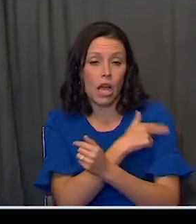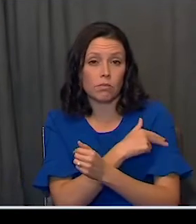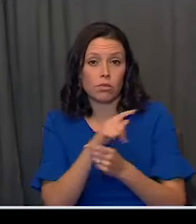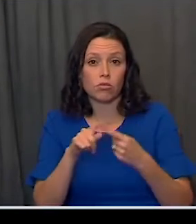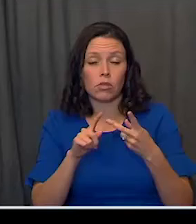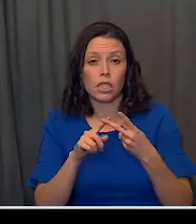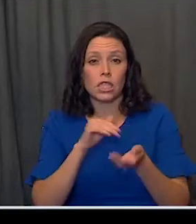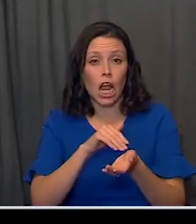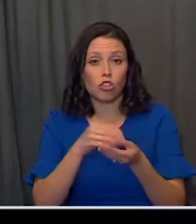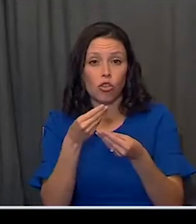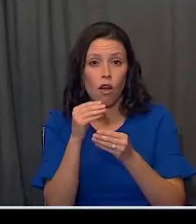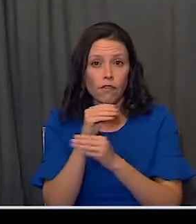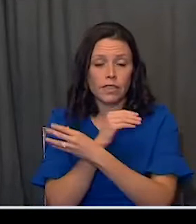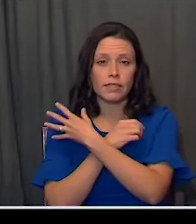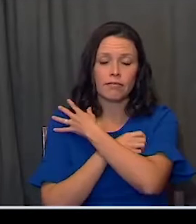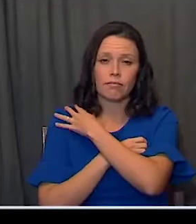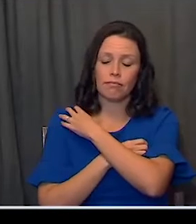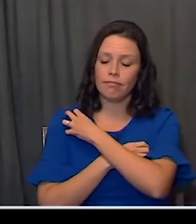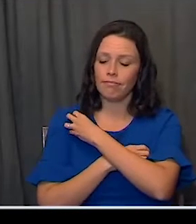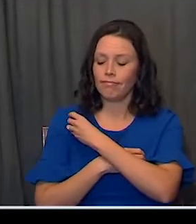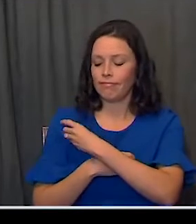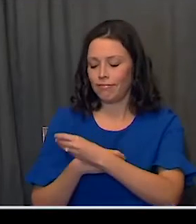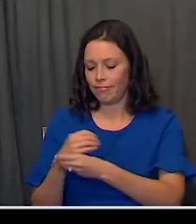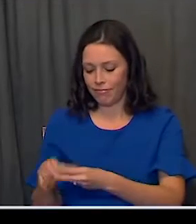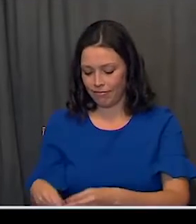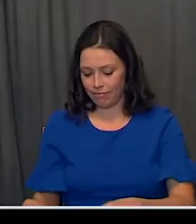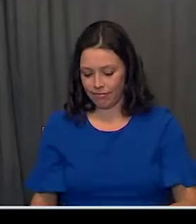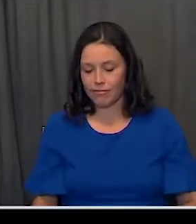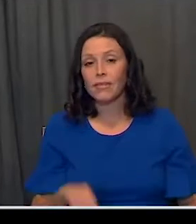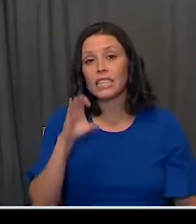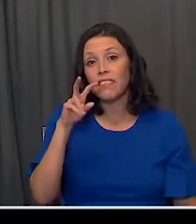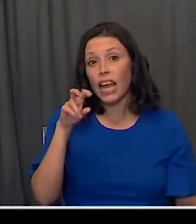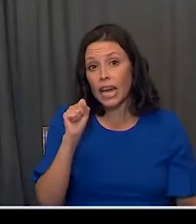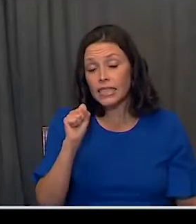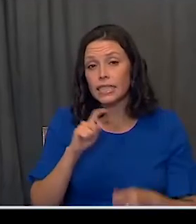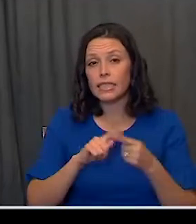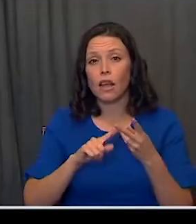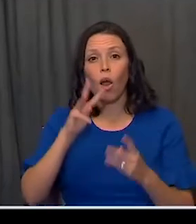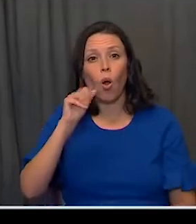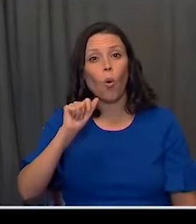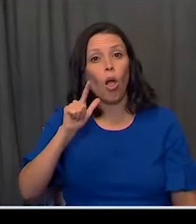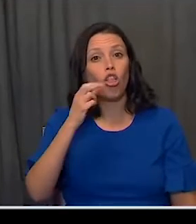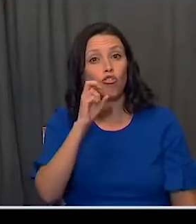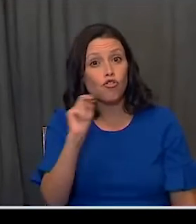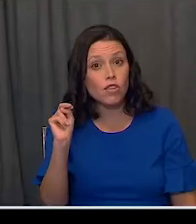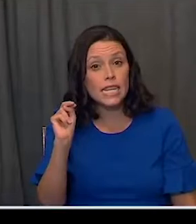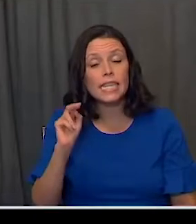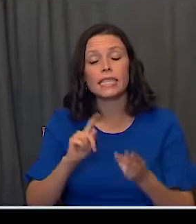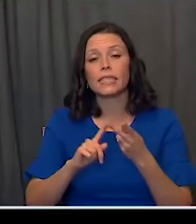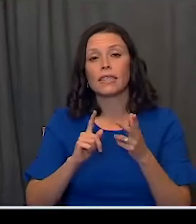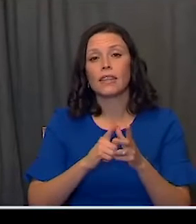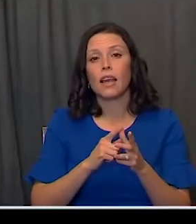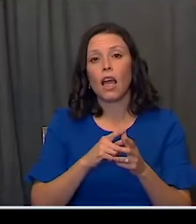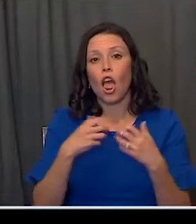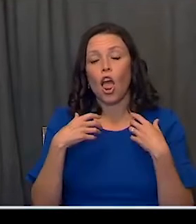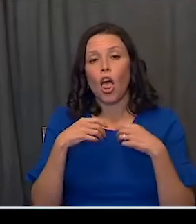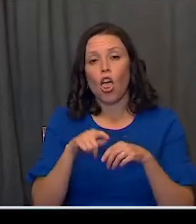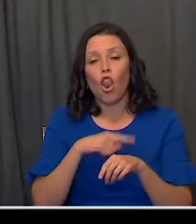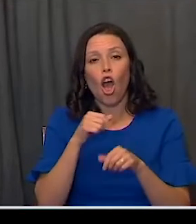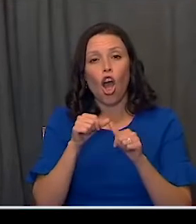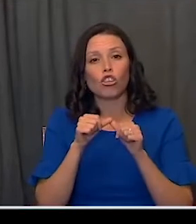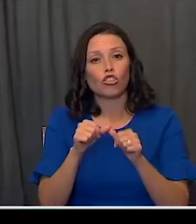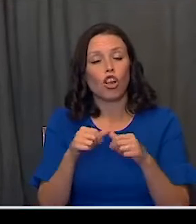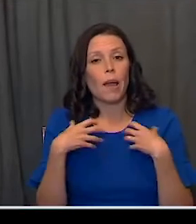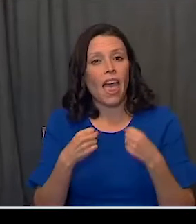our doctor's offices, down at CVS, Walgreens, down at the long care, health care facilities,